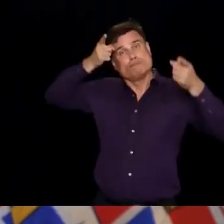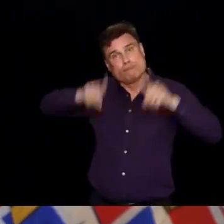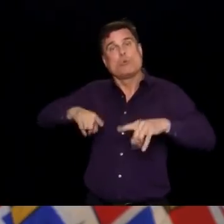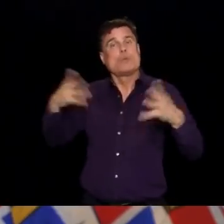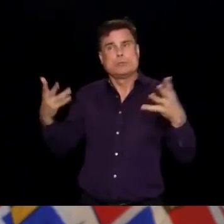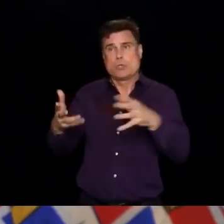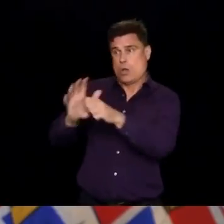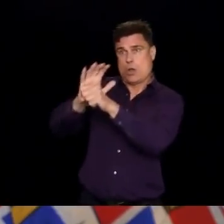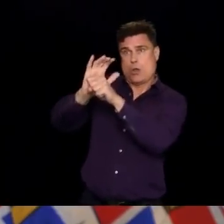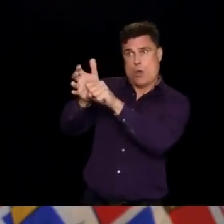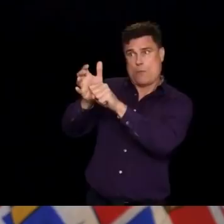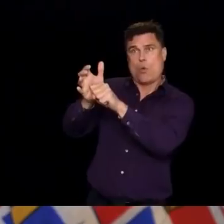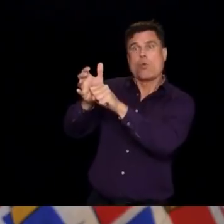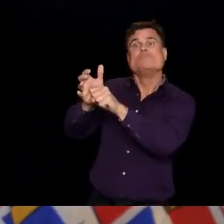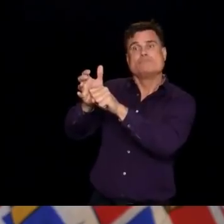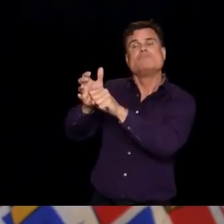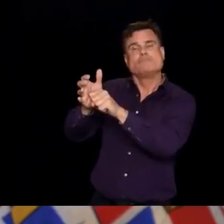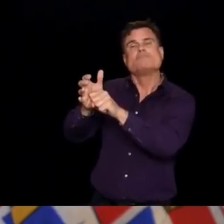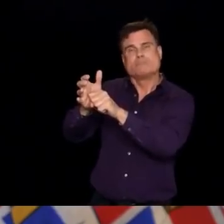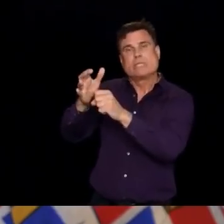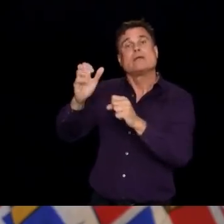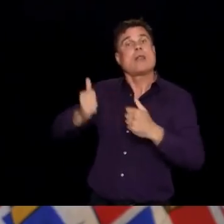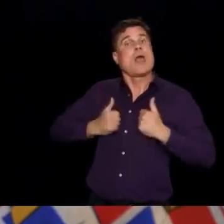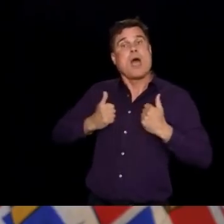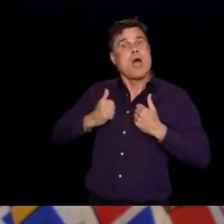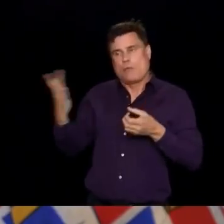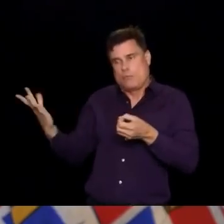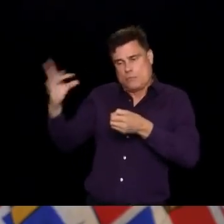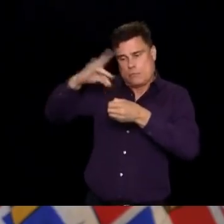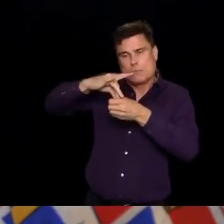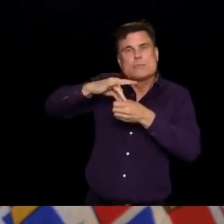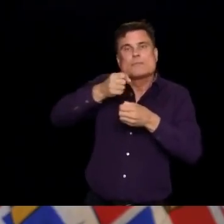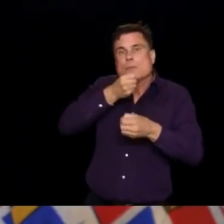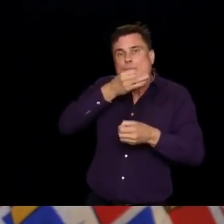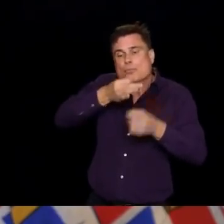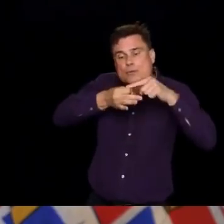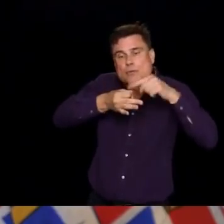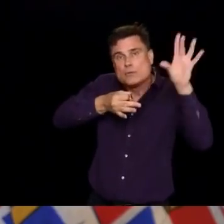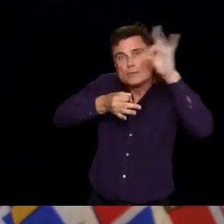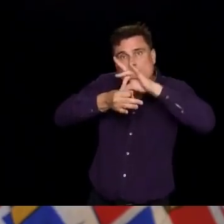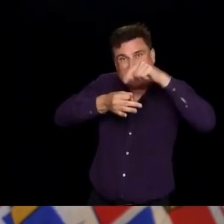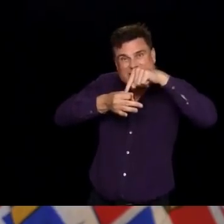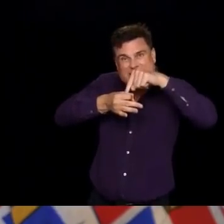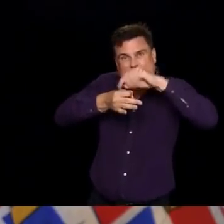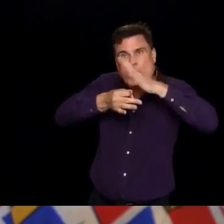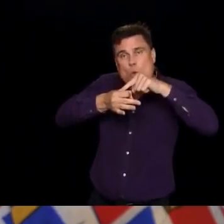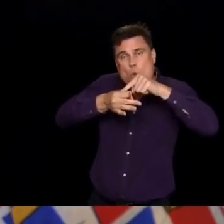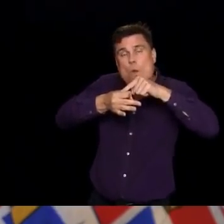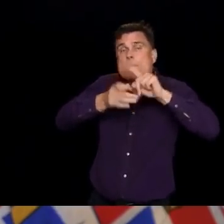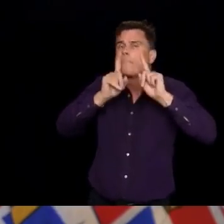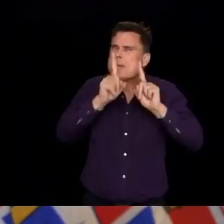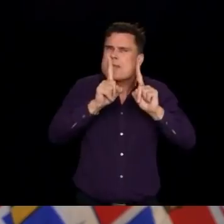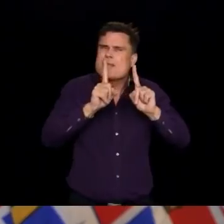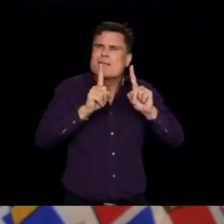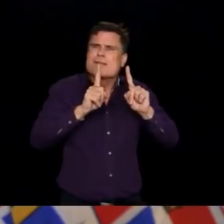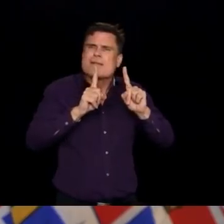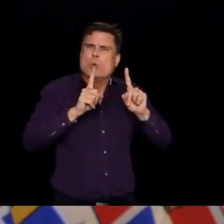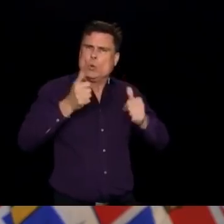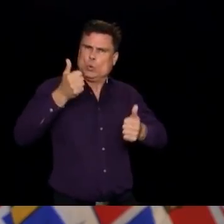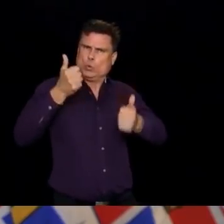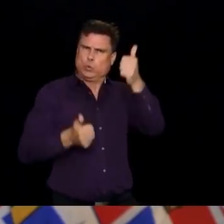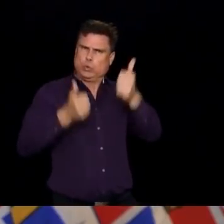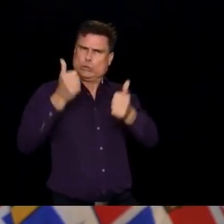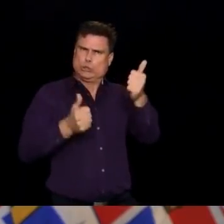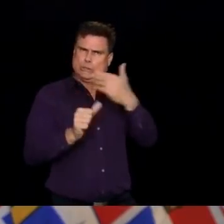has always said, and we agree, that when you are providing care in a health care setting for somebody with